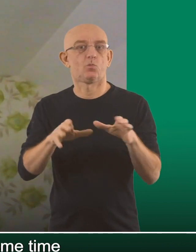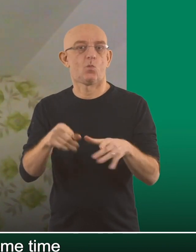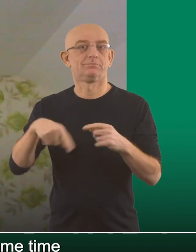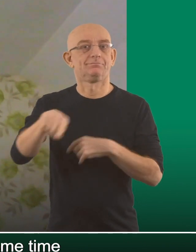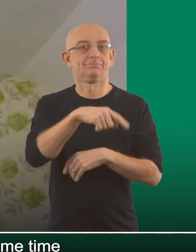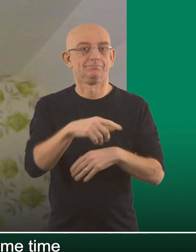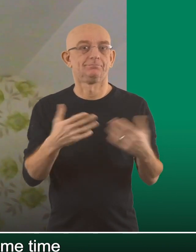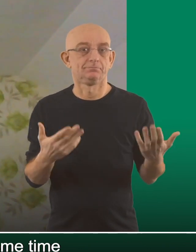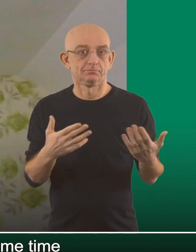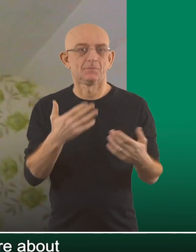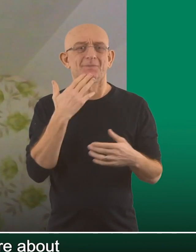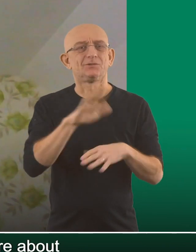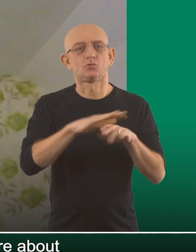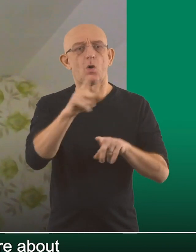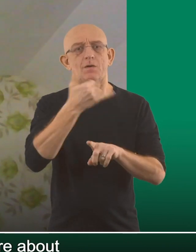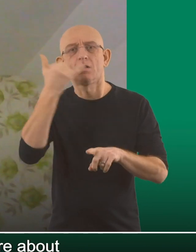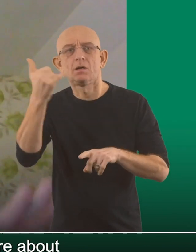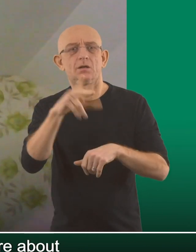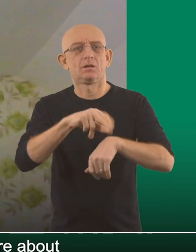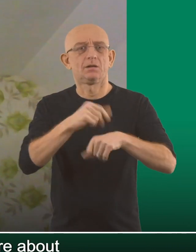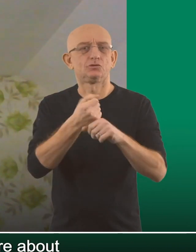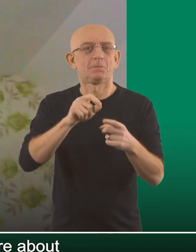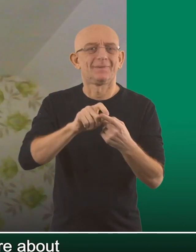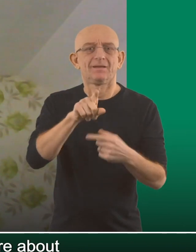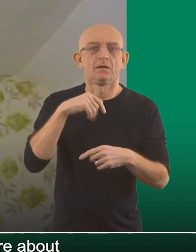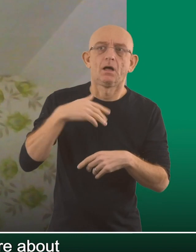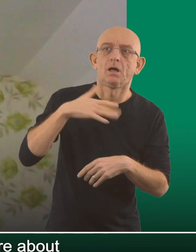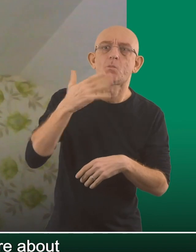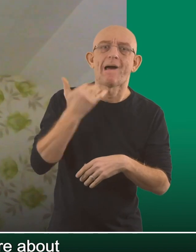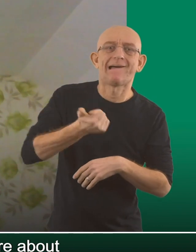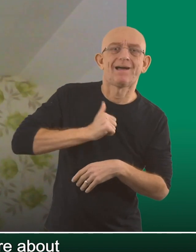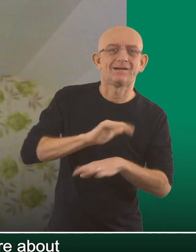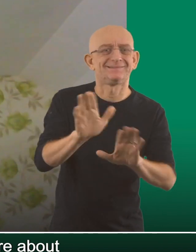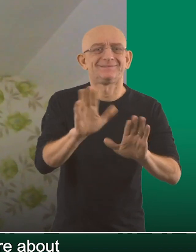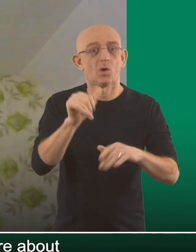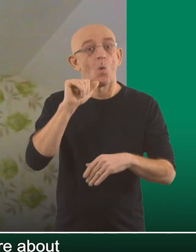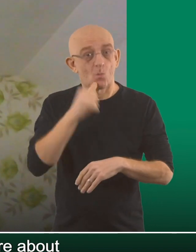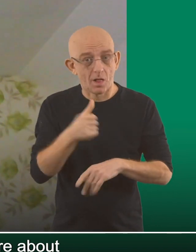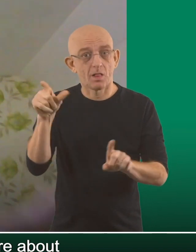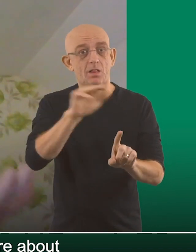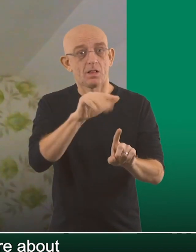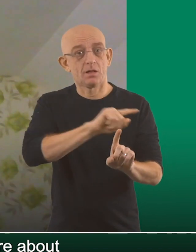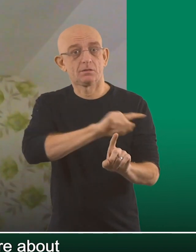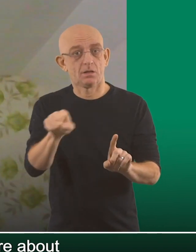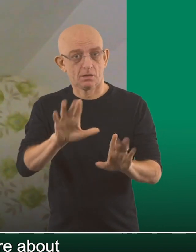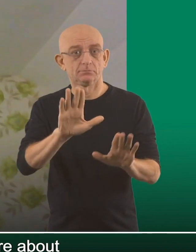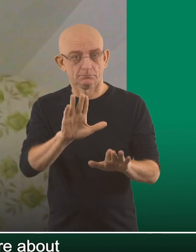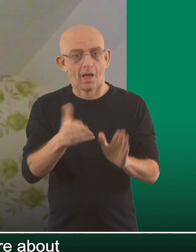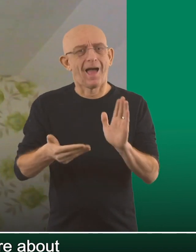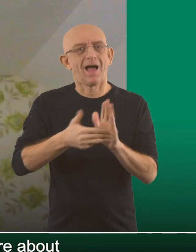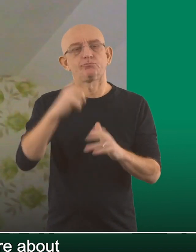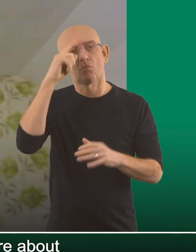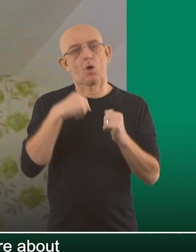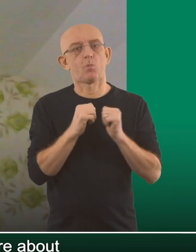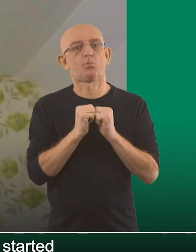the intended vaccination cohort. Please don't call your GP to enquire about when your turn will come. You will be